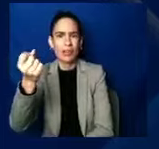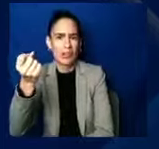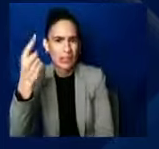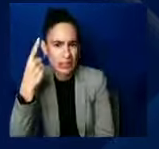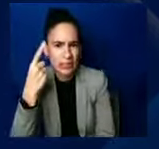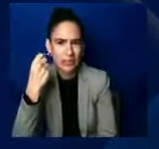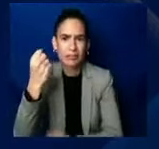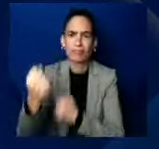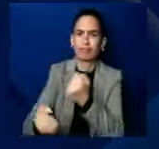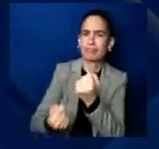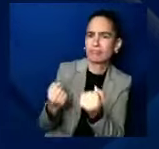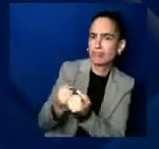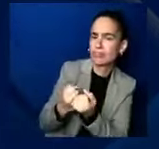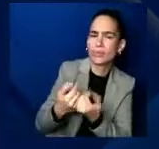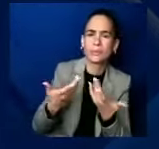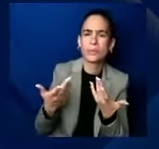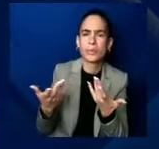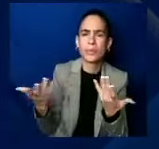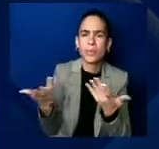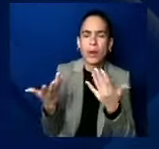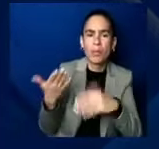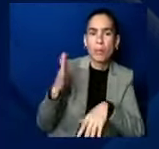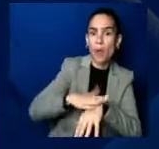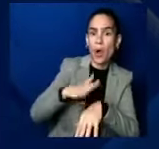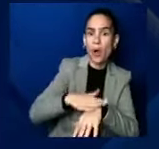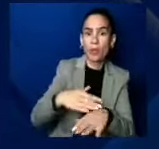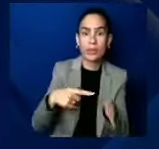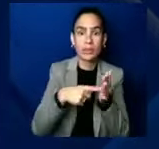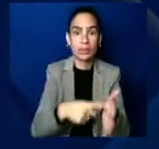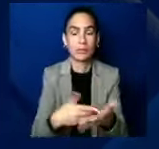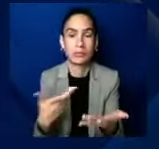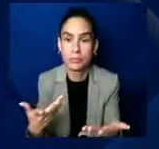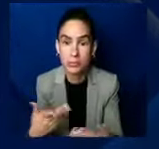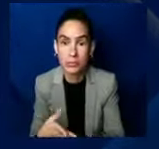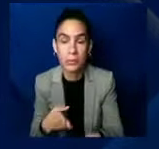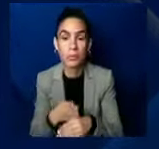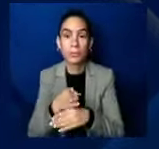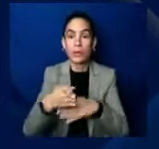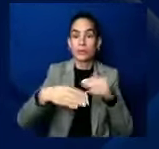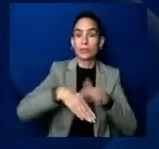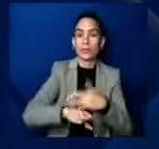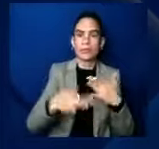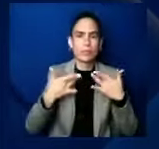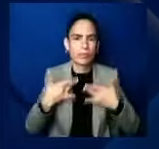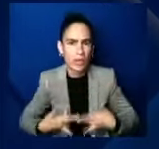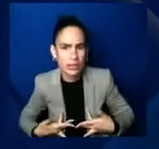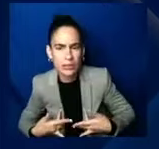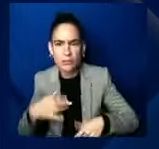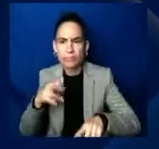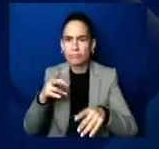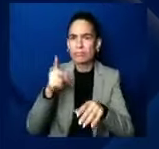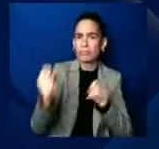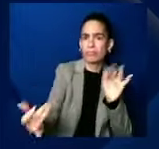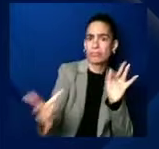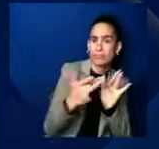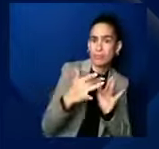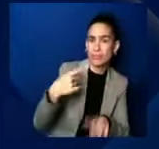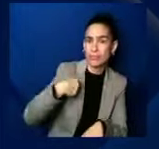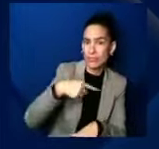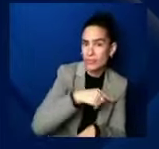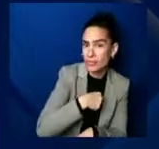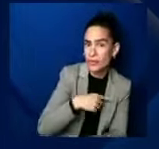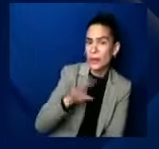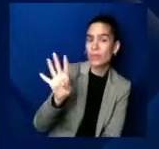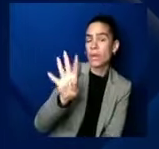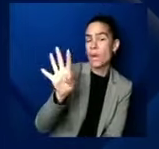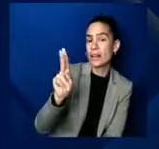depression are. All those resources are readily available. You can tap in with us at 4kero4moms.com. There's wonderful organizations out there. And then the next